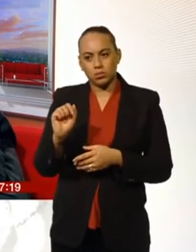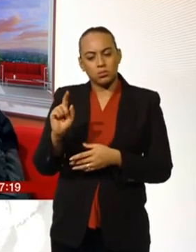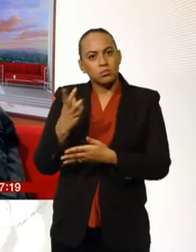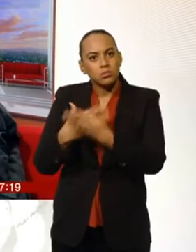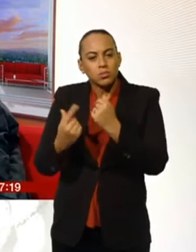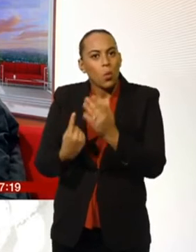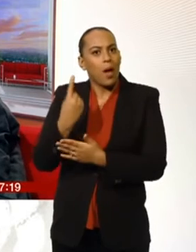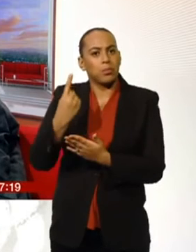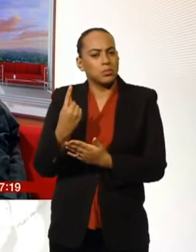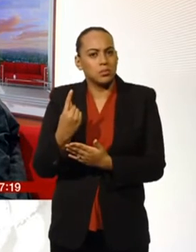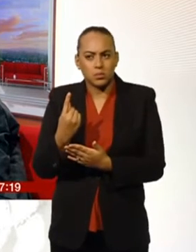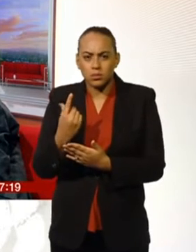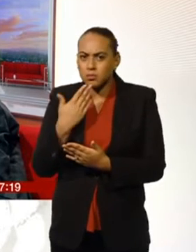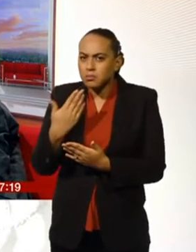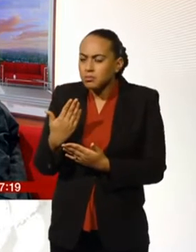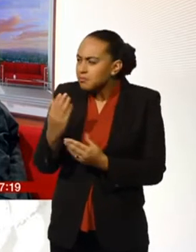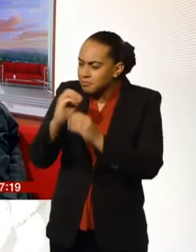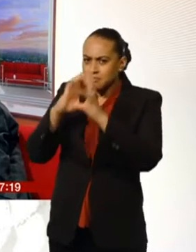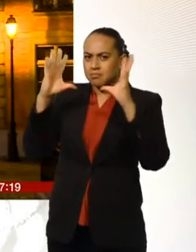is of what happened that day.